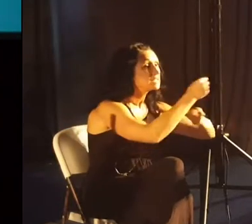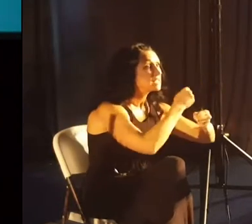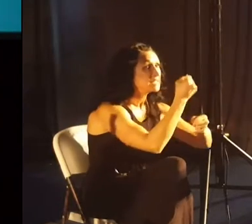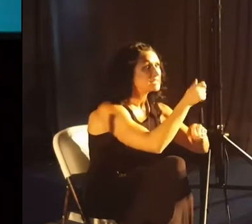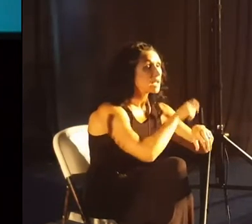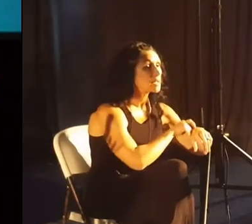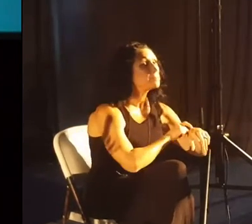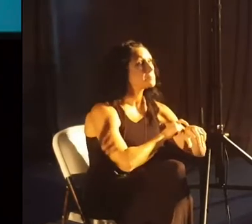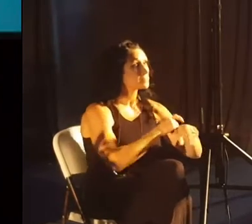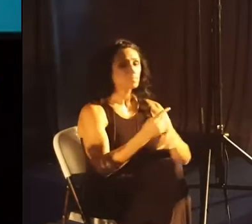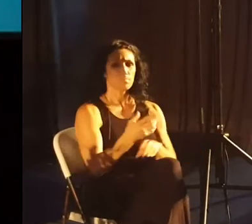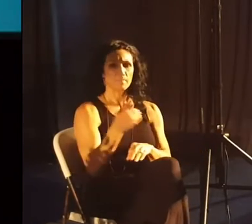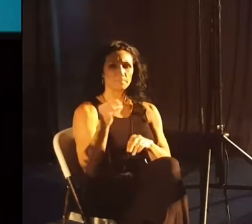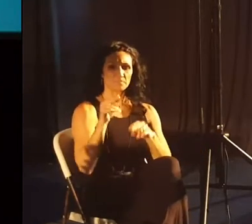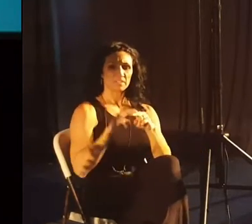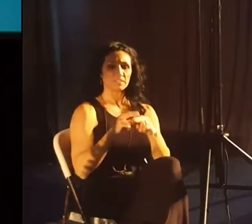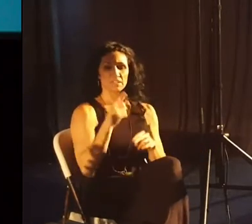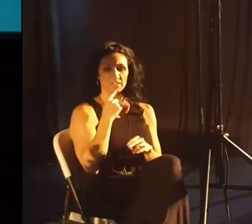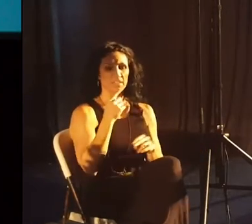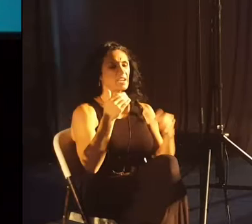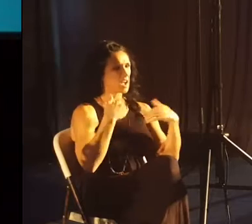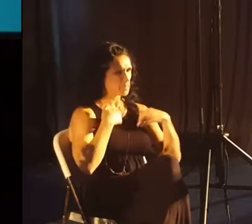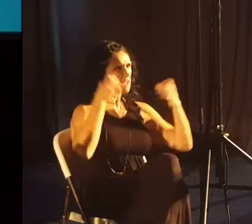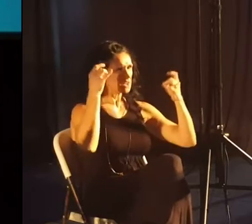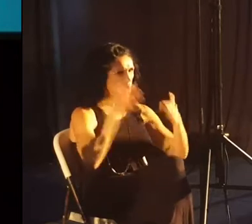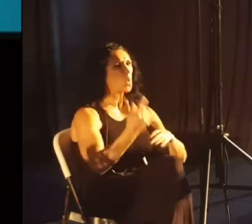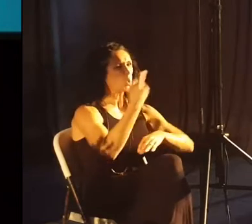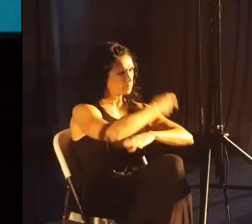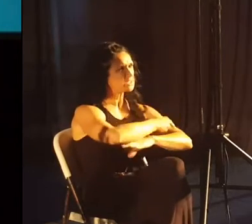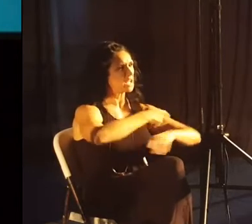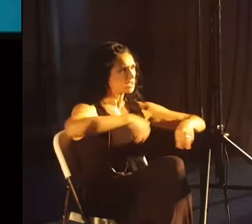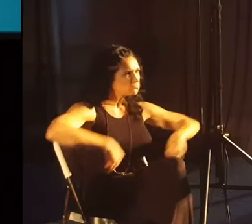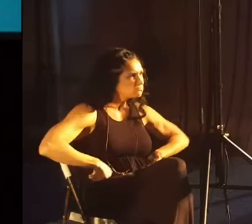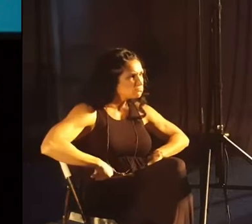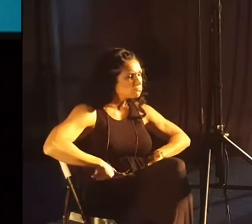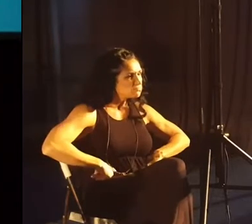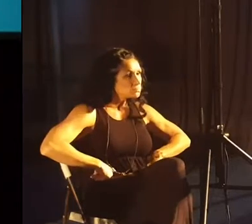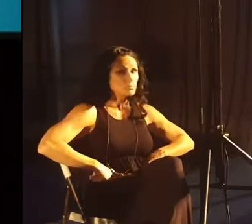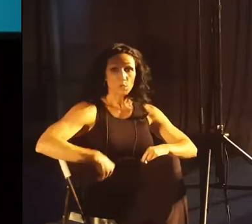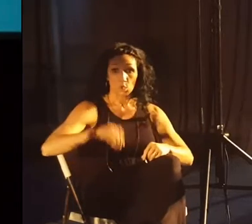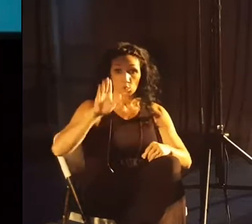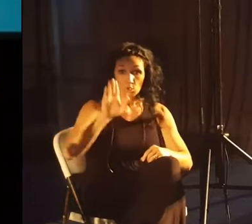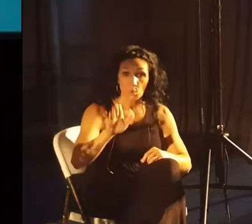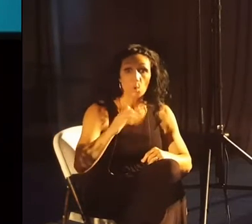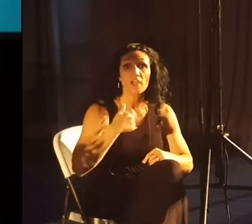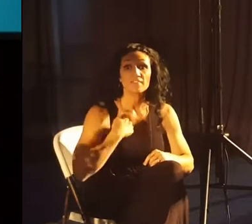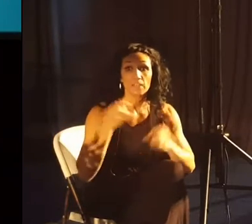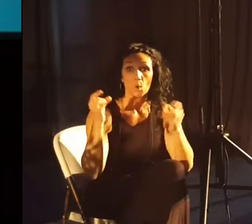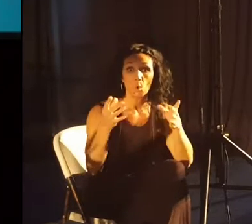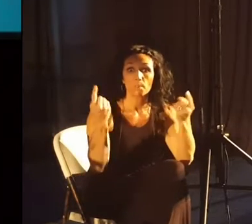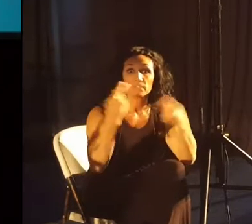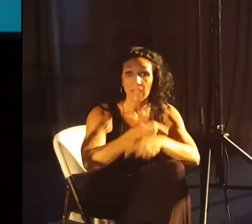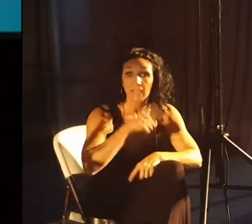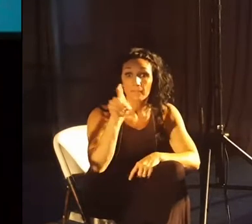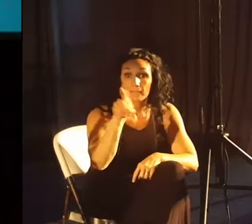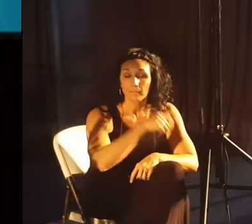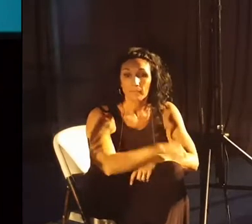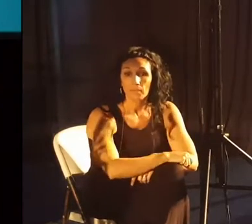at our counter and said, I'm having a horrible day. And I said, you're having a horrible day.